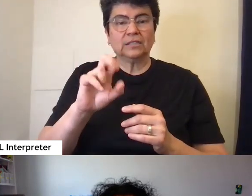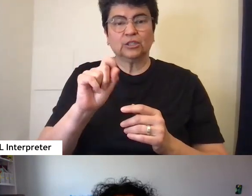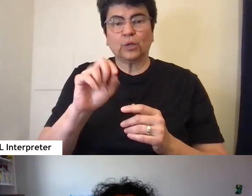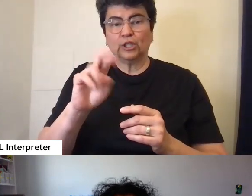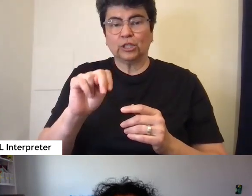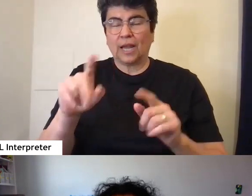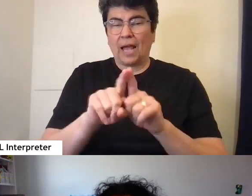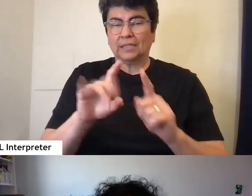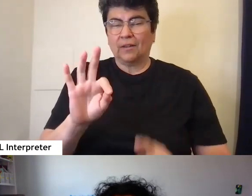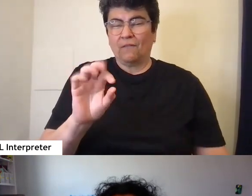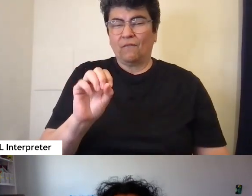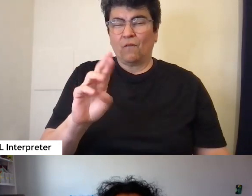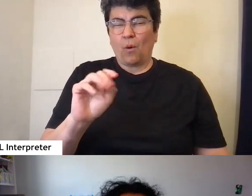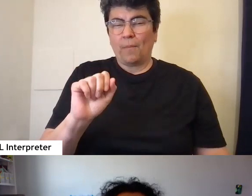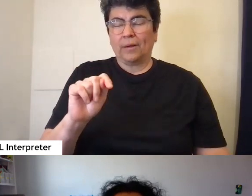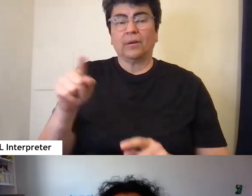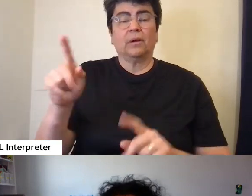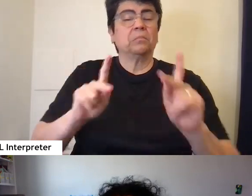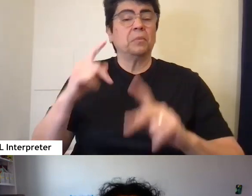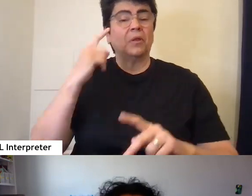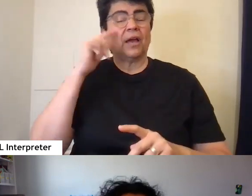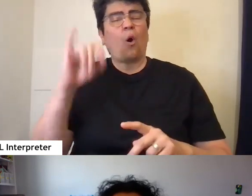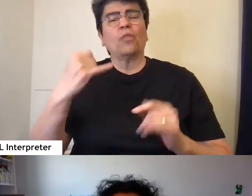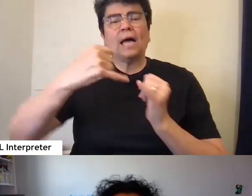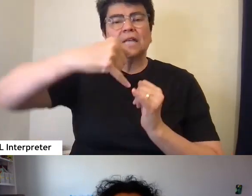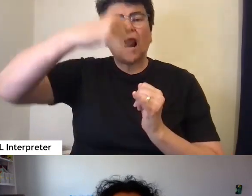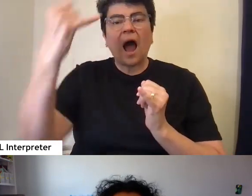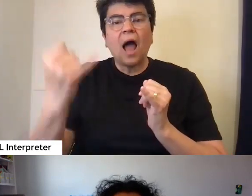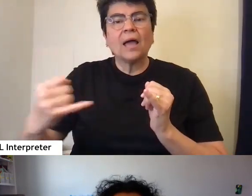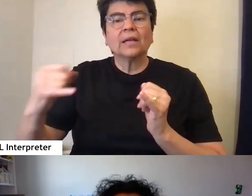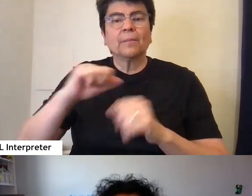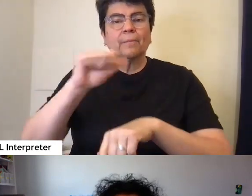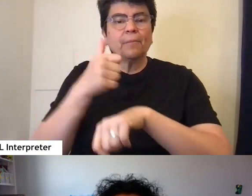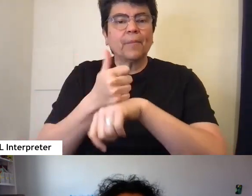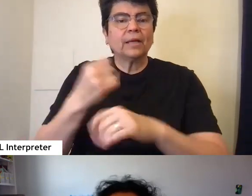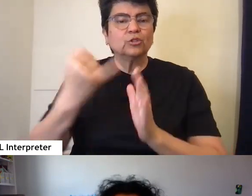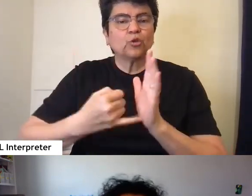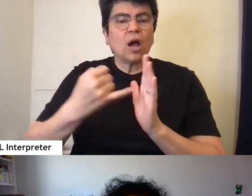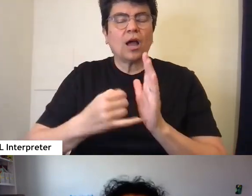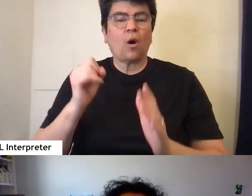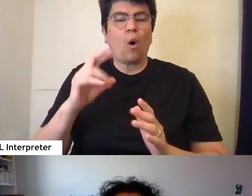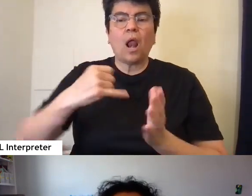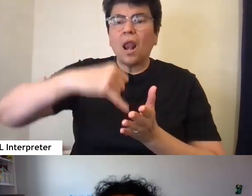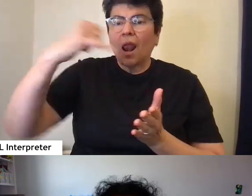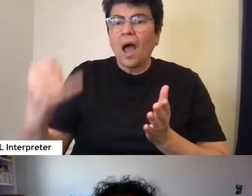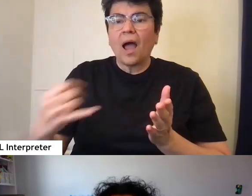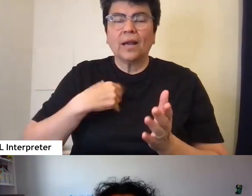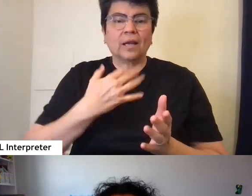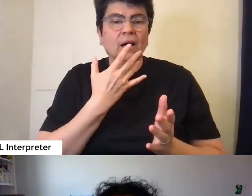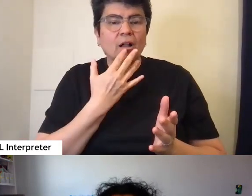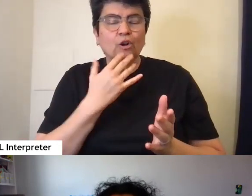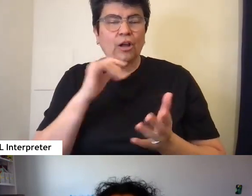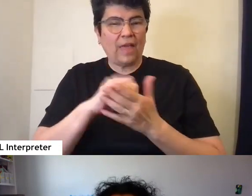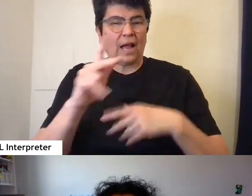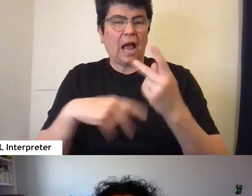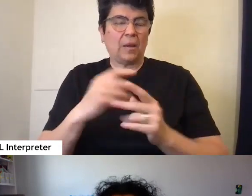thought of as like line based drawings or like line and color or that sort of thing, a